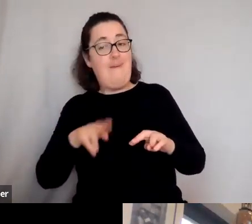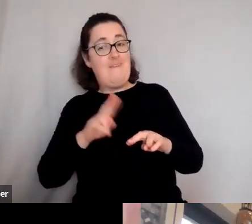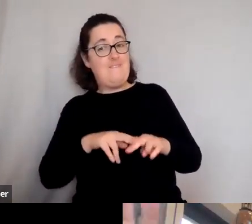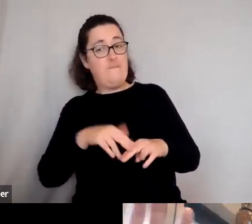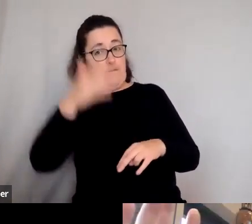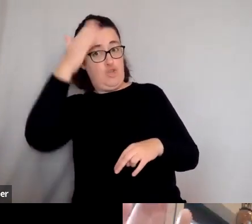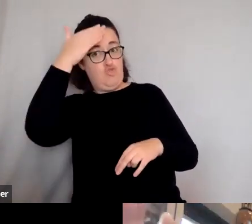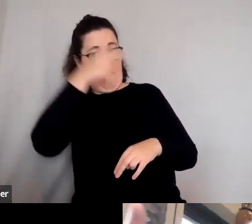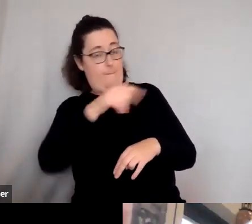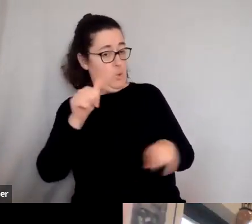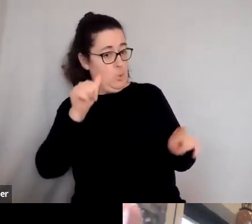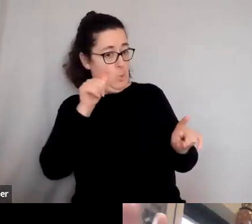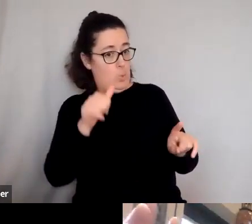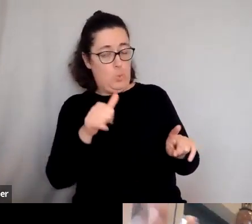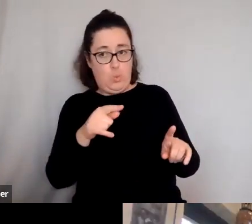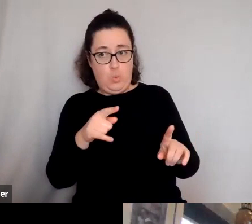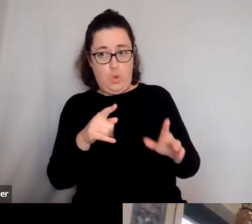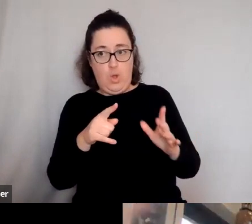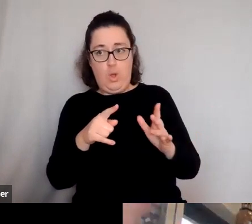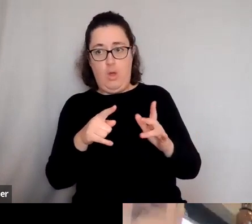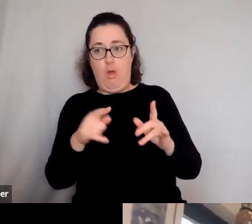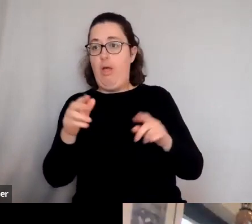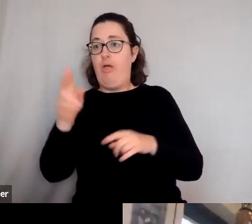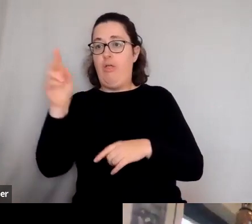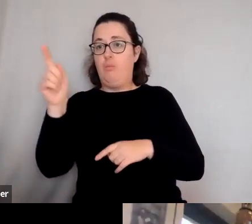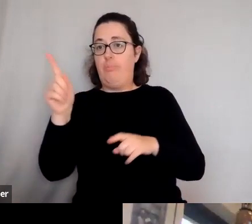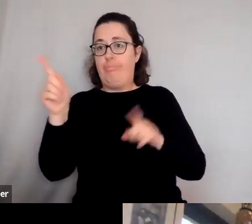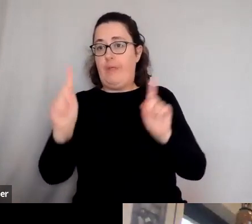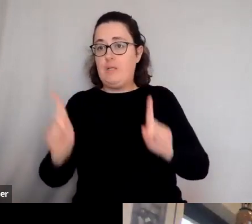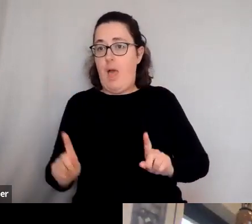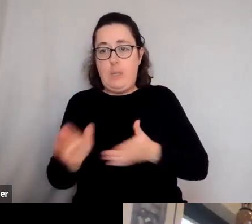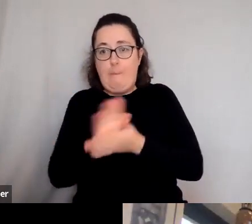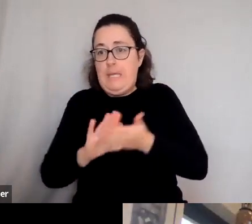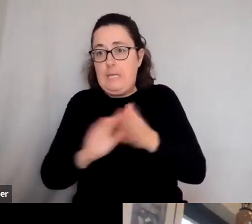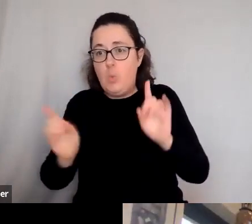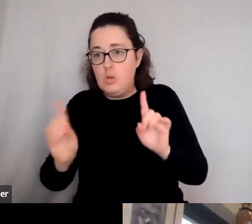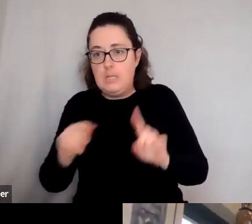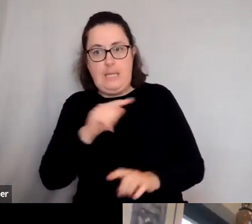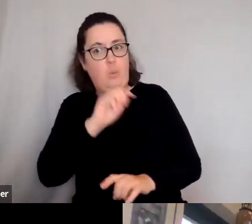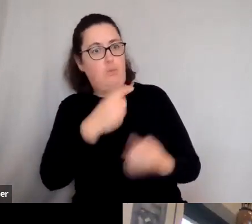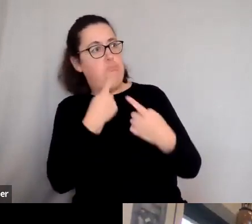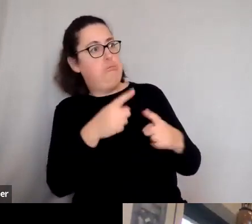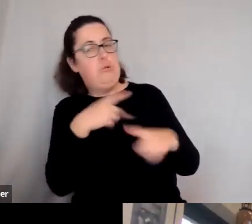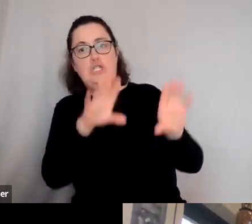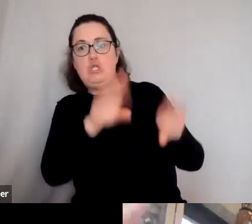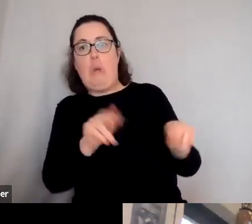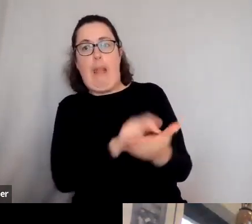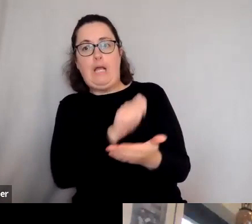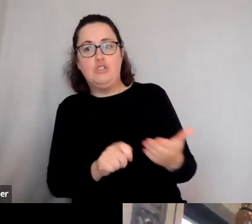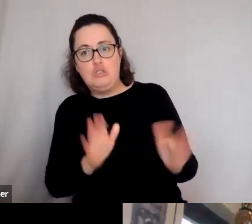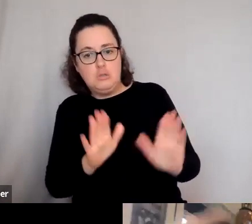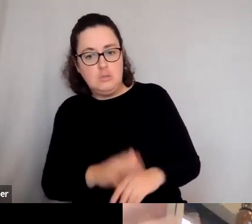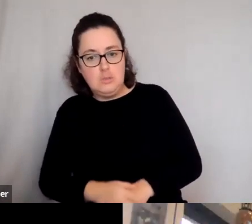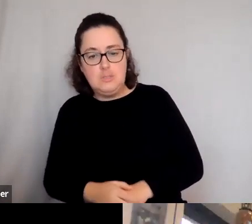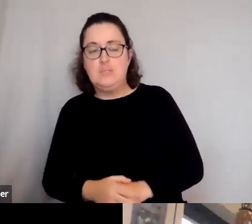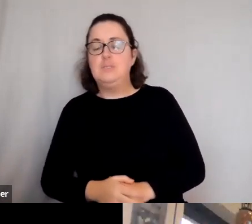you know, knew about omens and thunderclaps, that's precisely the kind of thing he would be doing. And in one wonderful case,